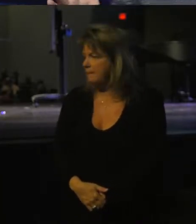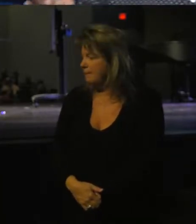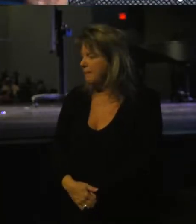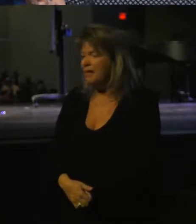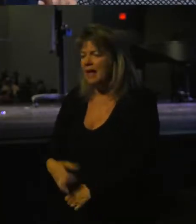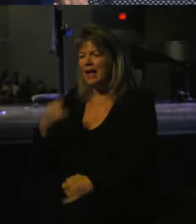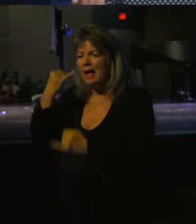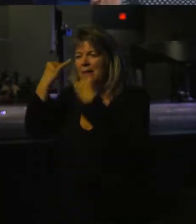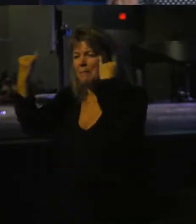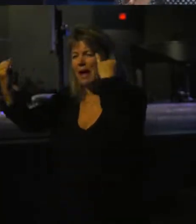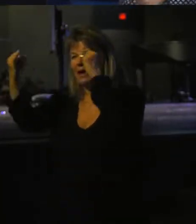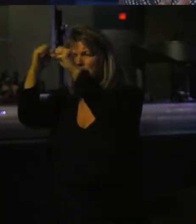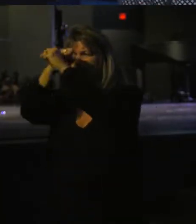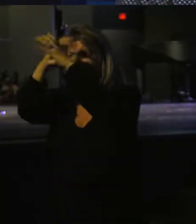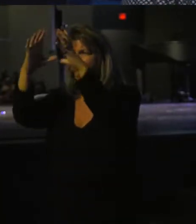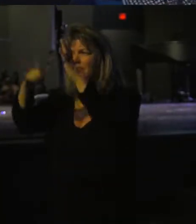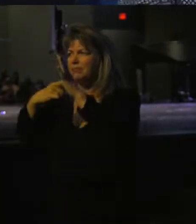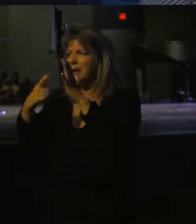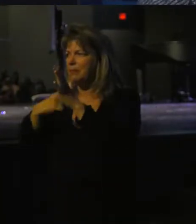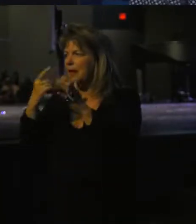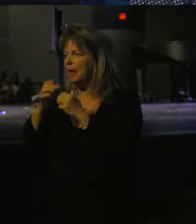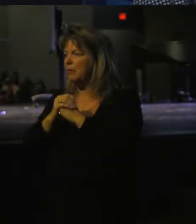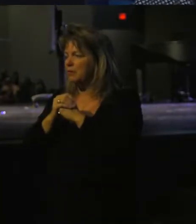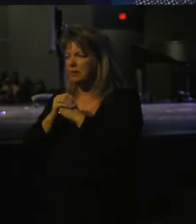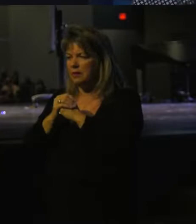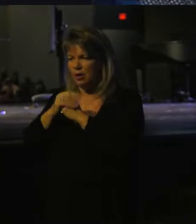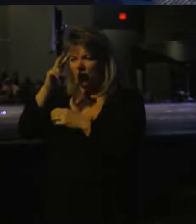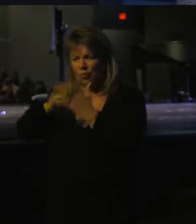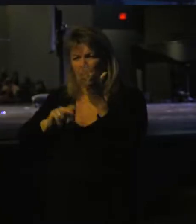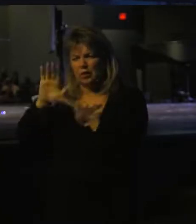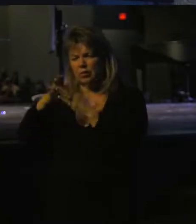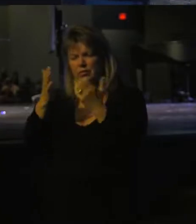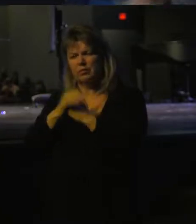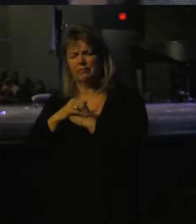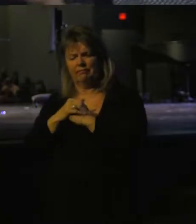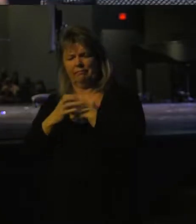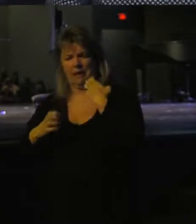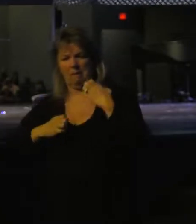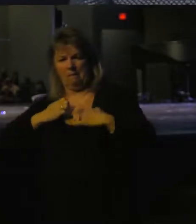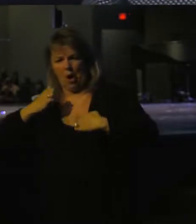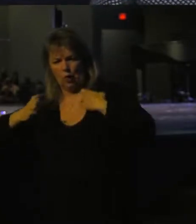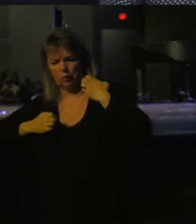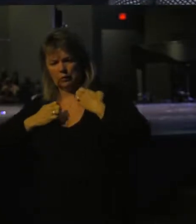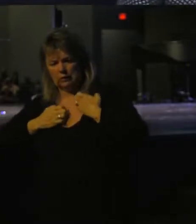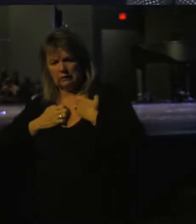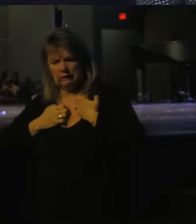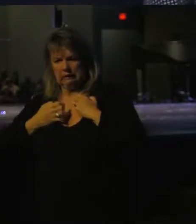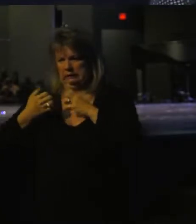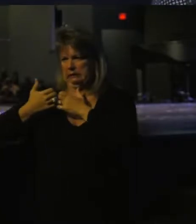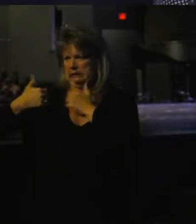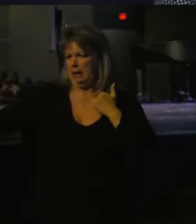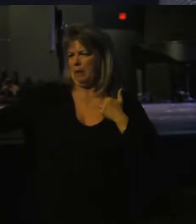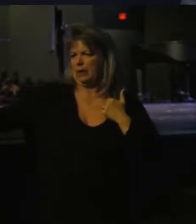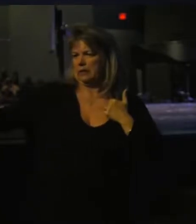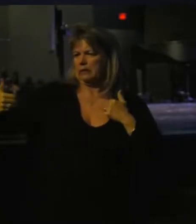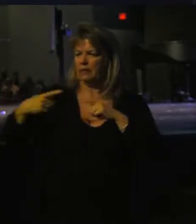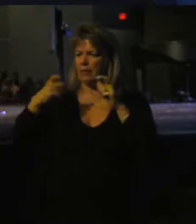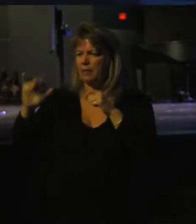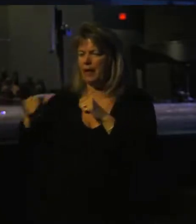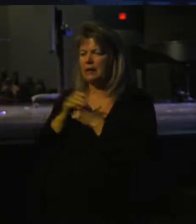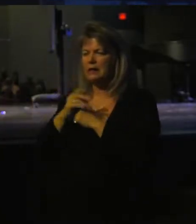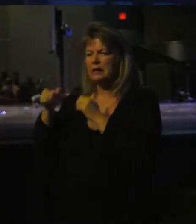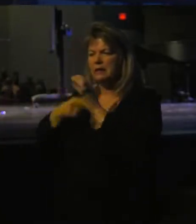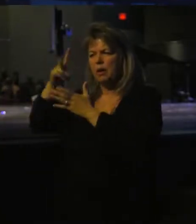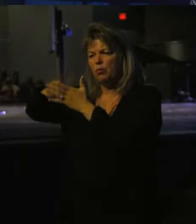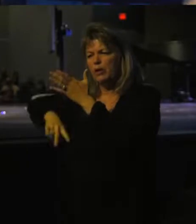Imagine, sometimes we'll read scripture here and we will emotionally separate ourself from that. Sometimes we'll